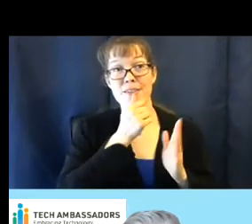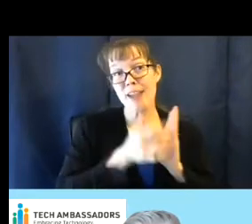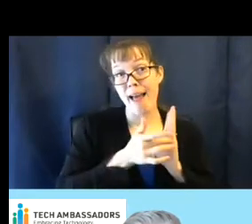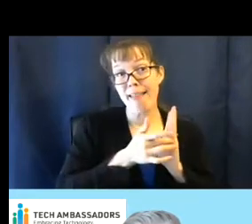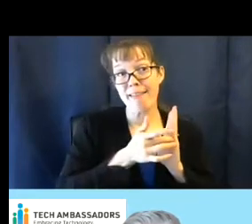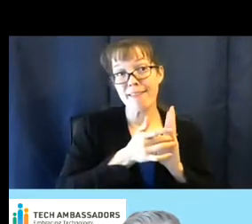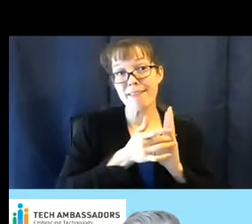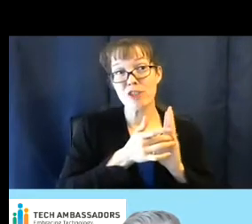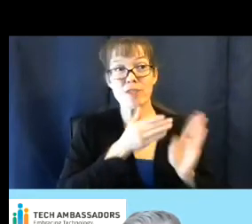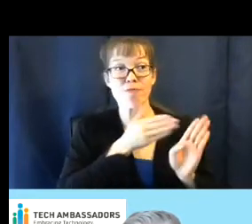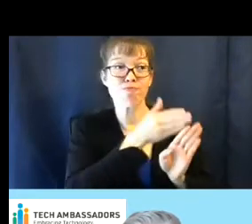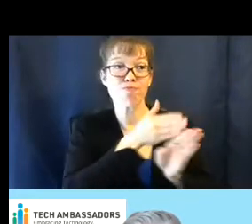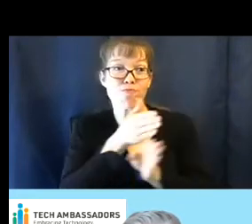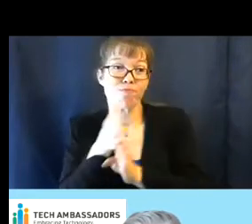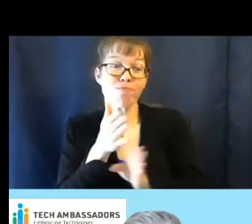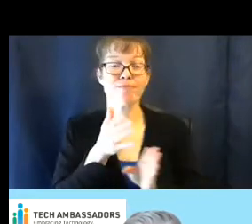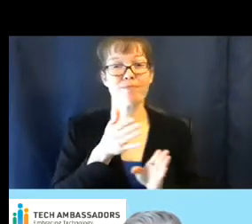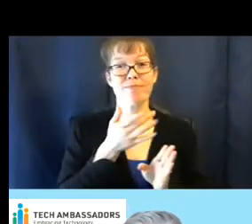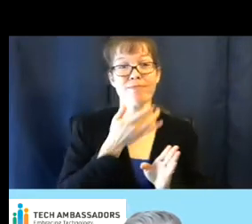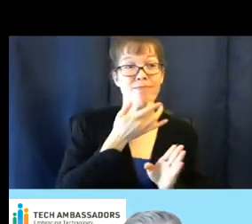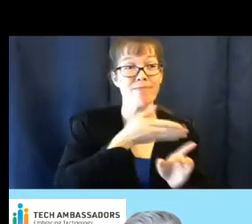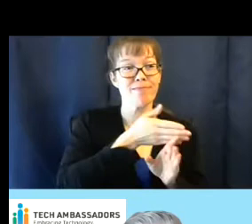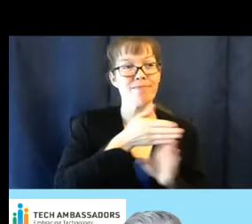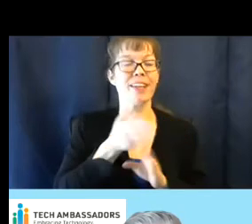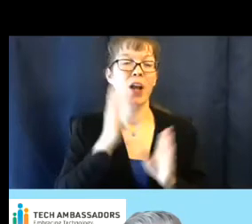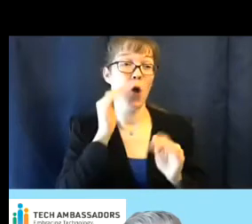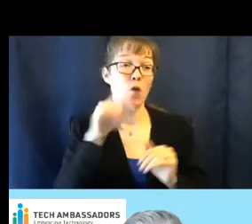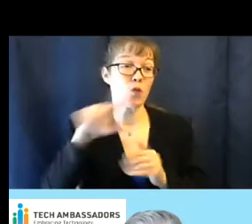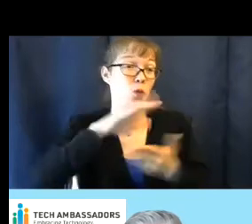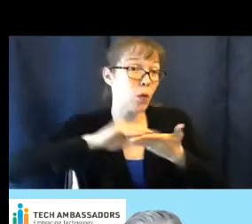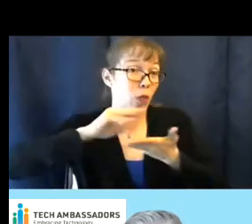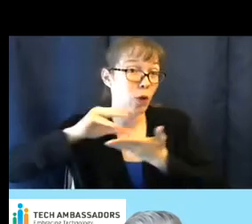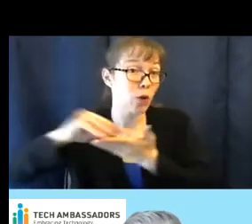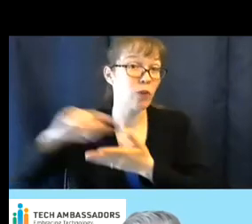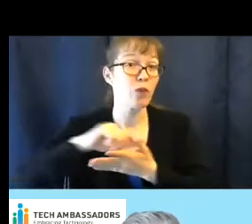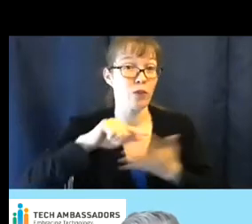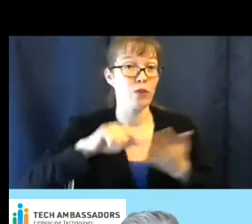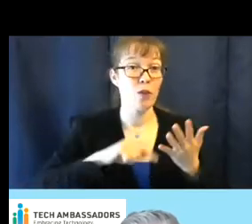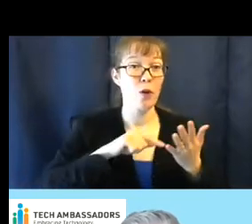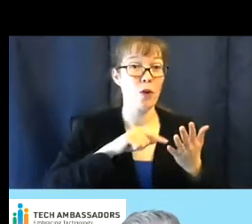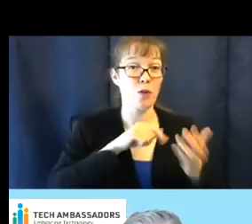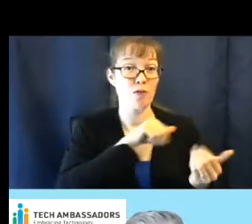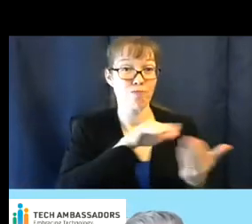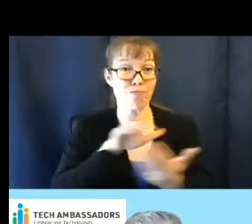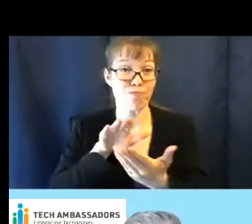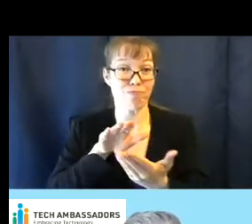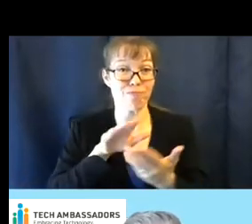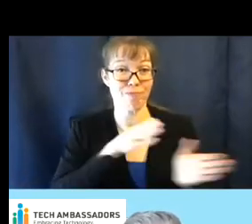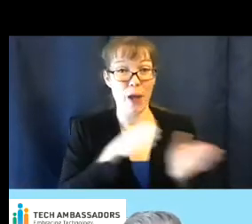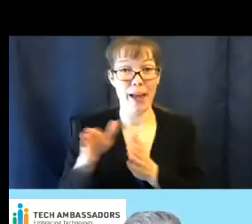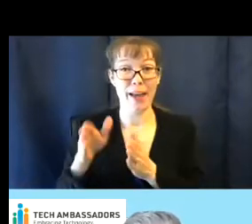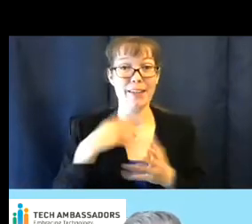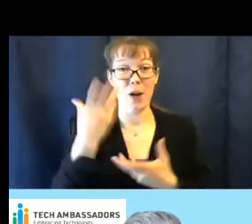flavors and hopefully you can learn from these recipes that are in my